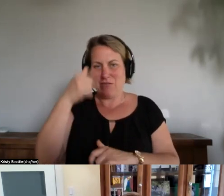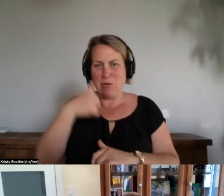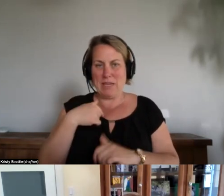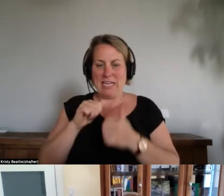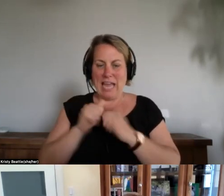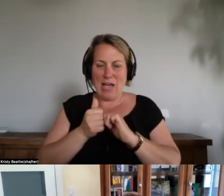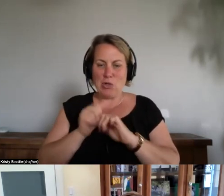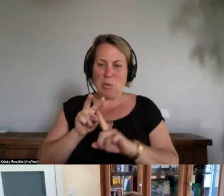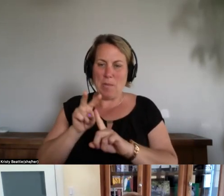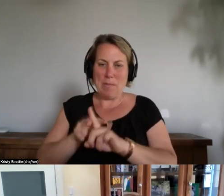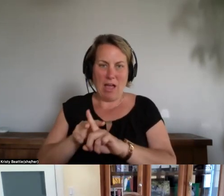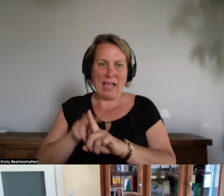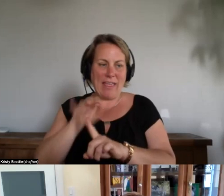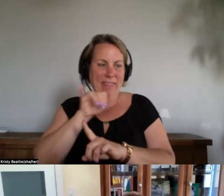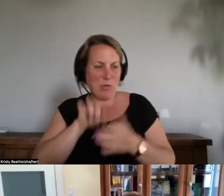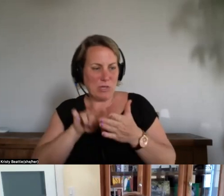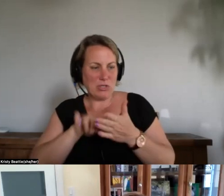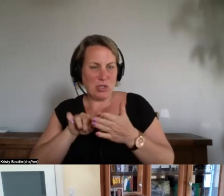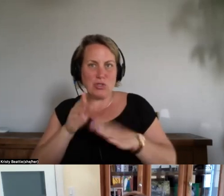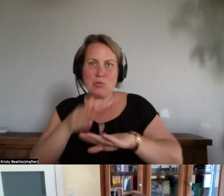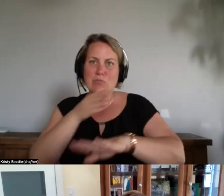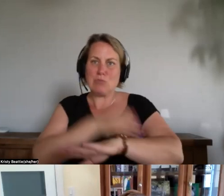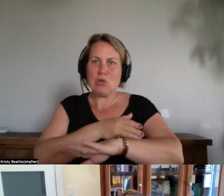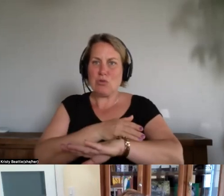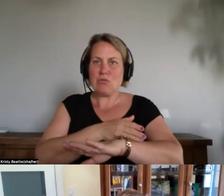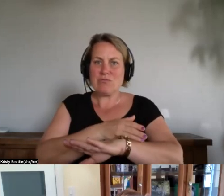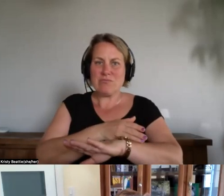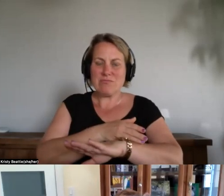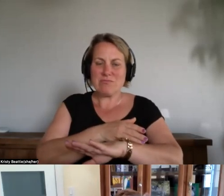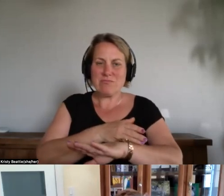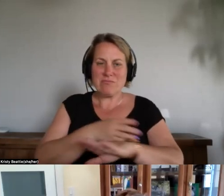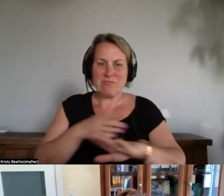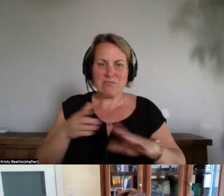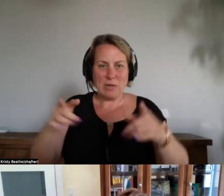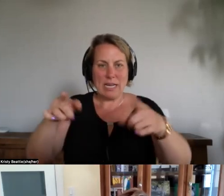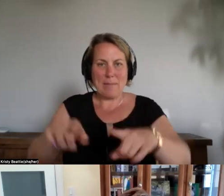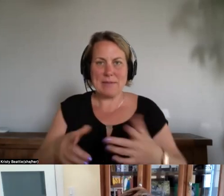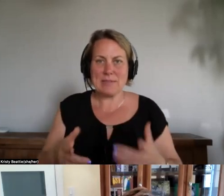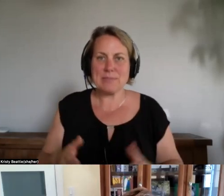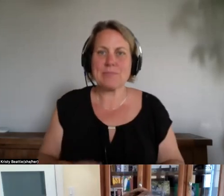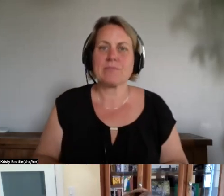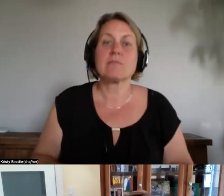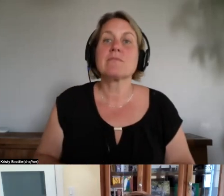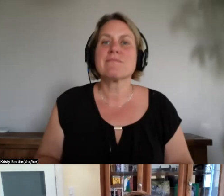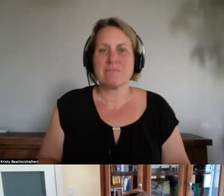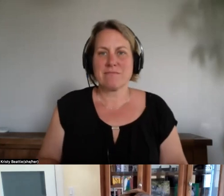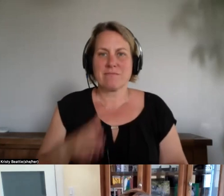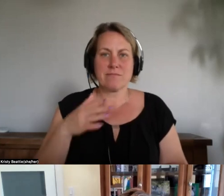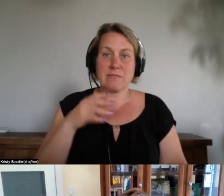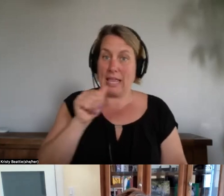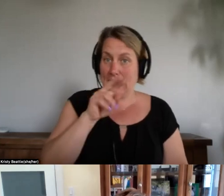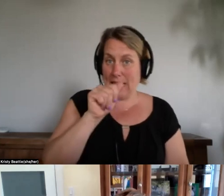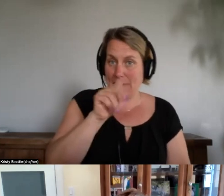thank you patricia annalee thanks linda thank you so much for your talk today